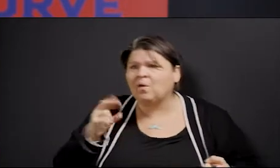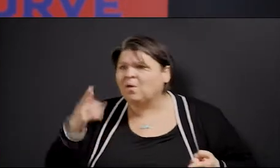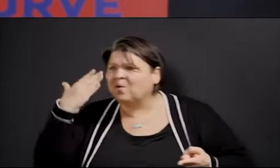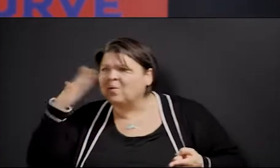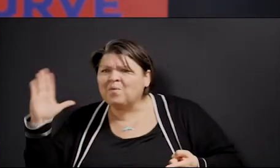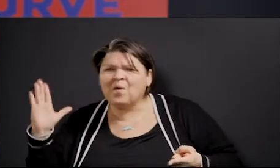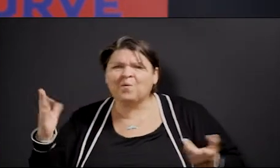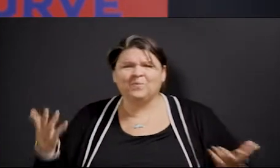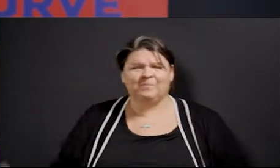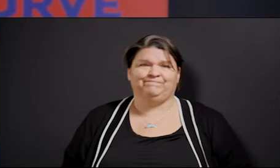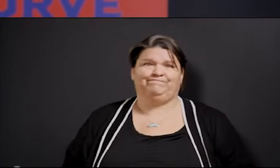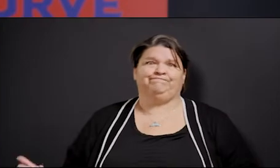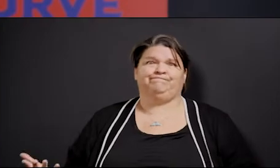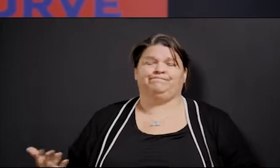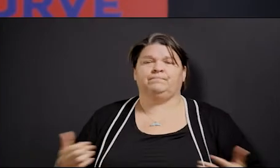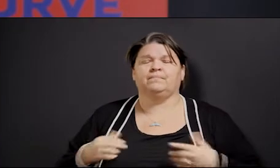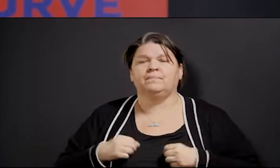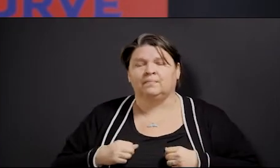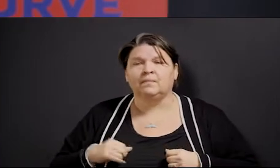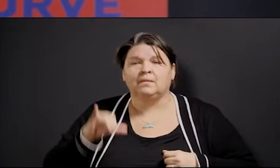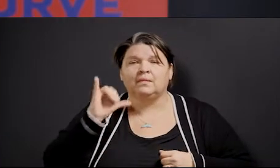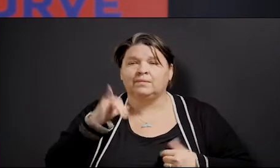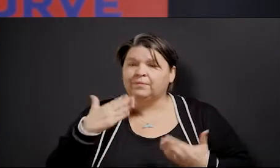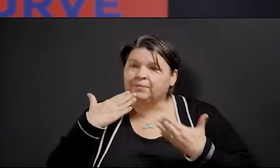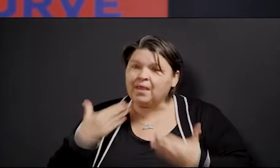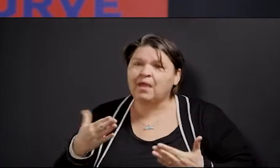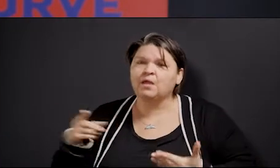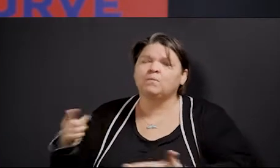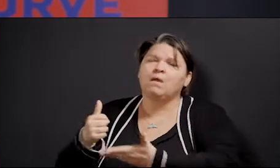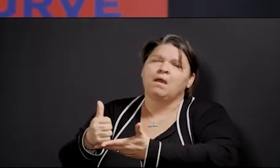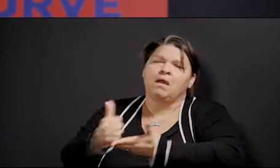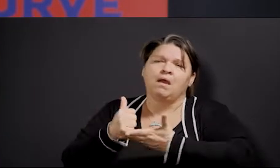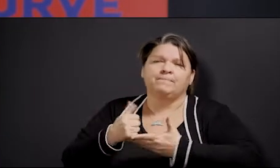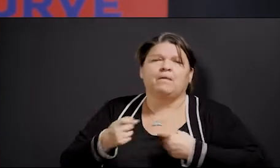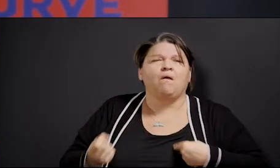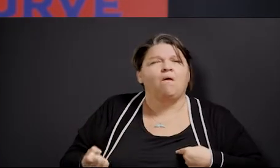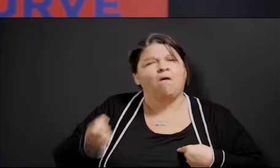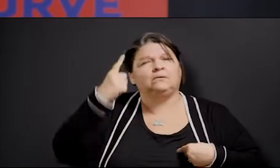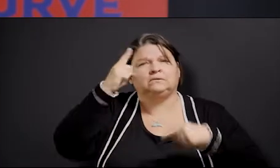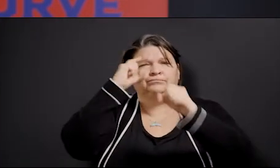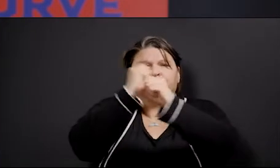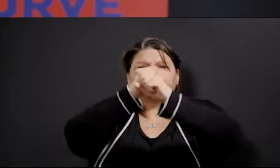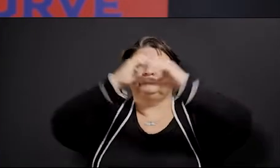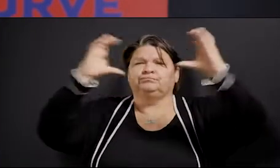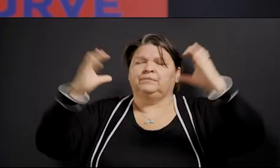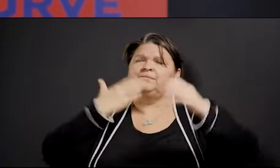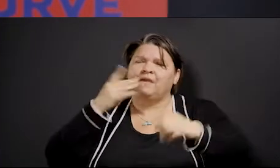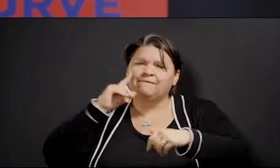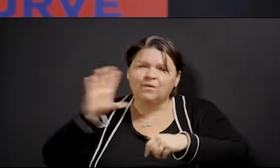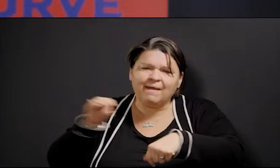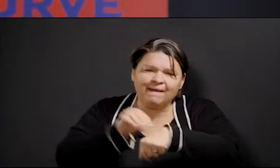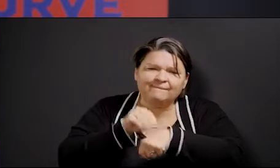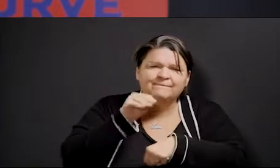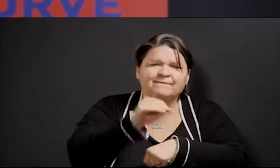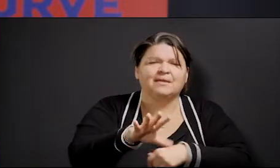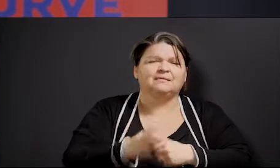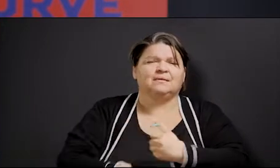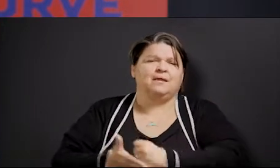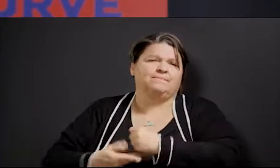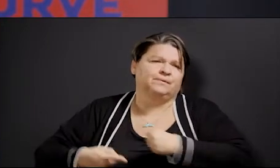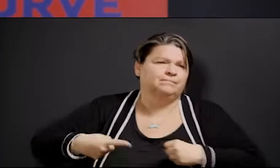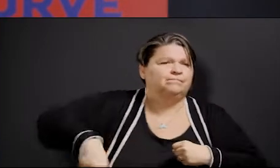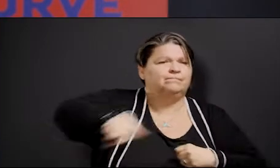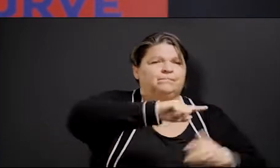understand that. We appreciate your leadership and what you volunteered and given to us at the city immensely. Appreciate you, Mayor. So,